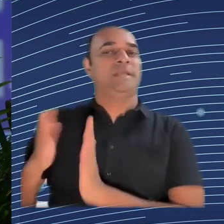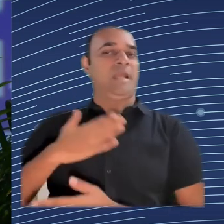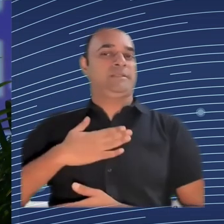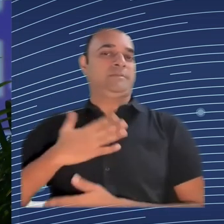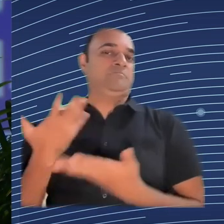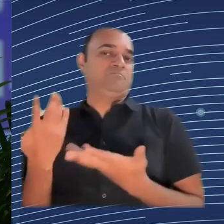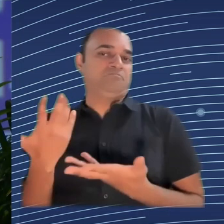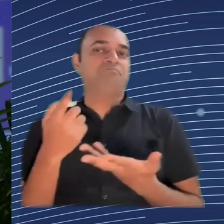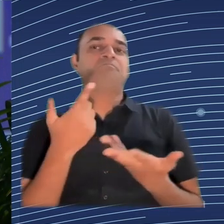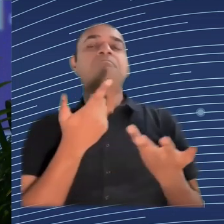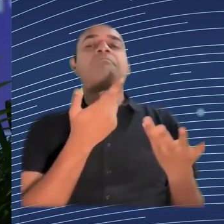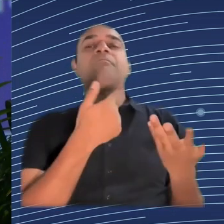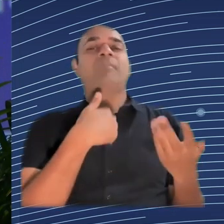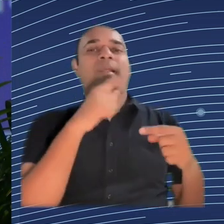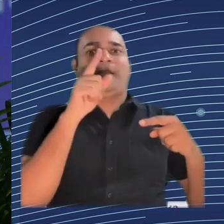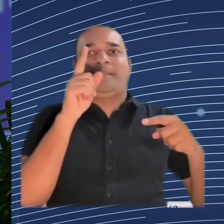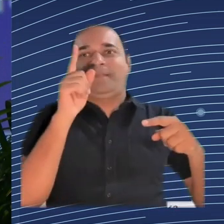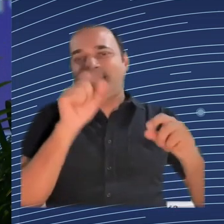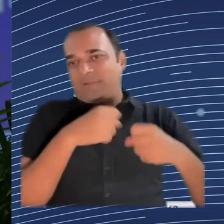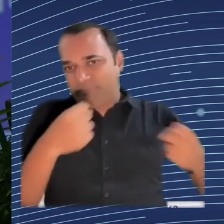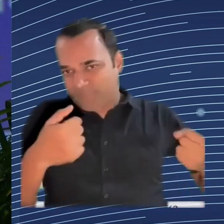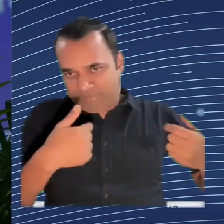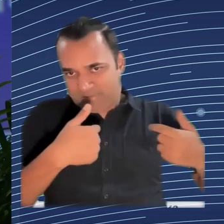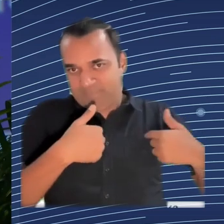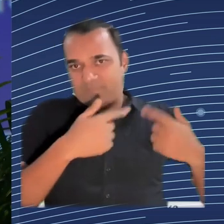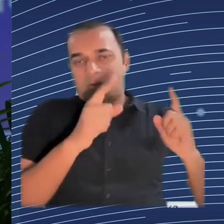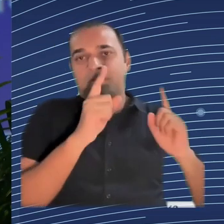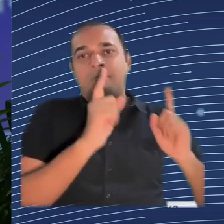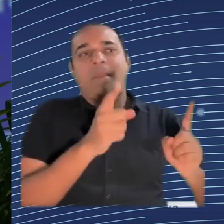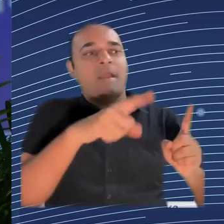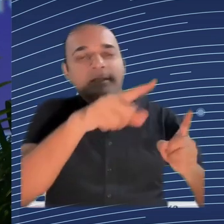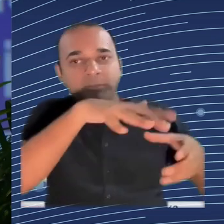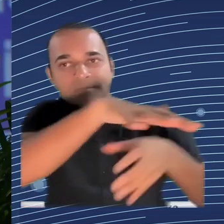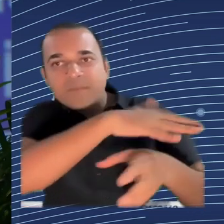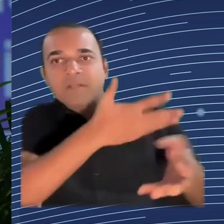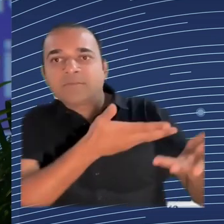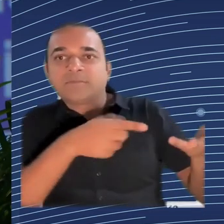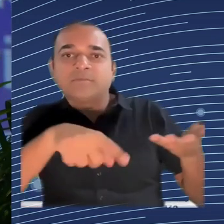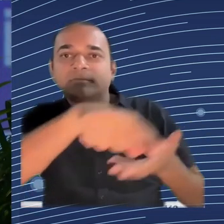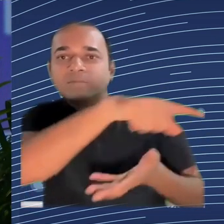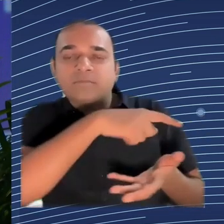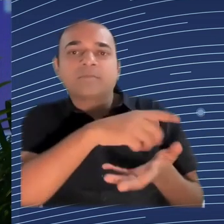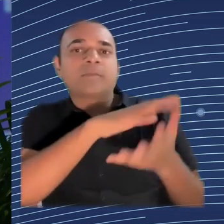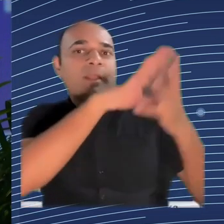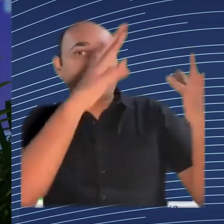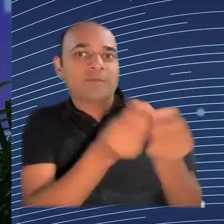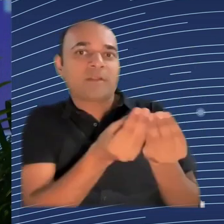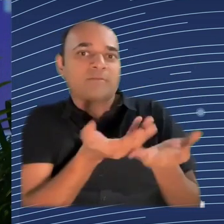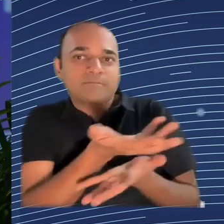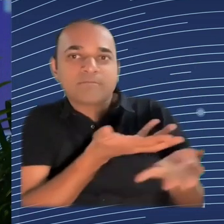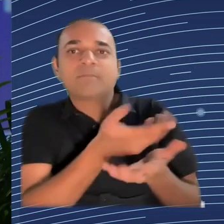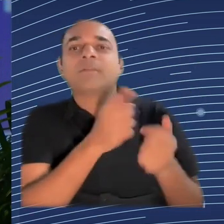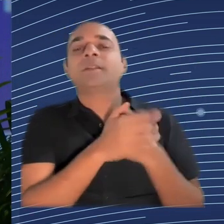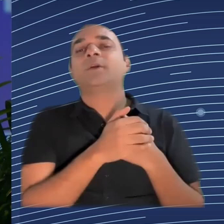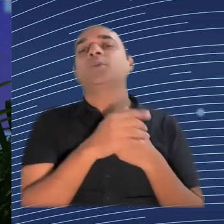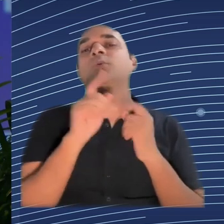legislation on algorithmic management. And on our side, of course, we look at it with a view of also having